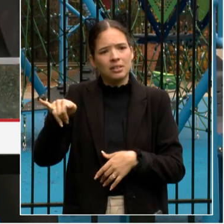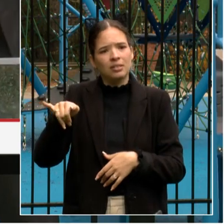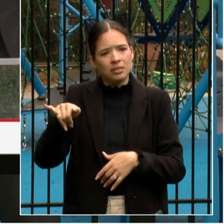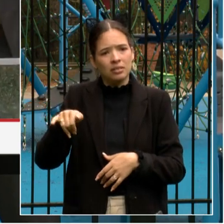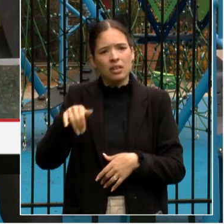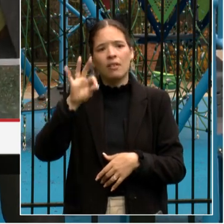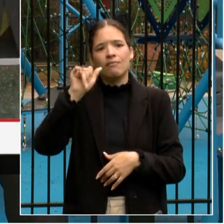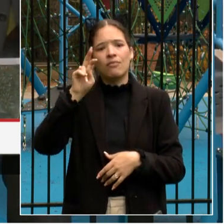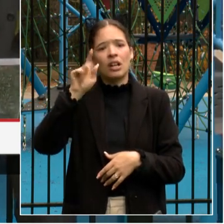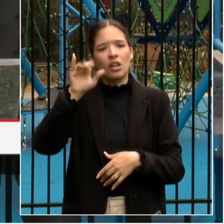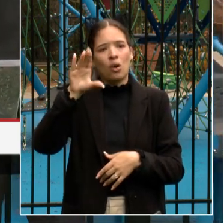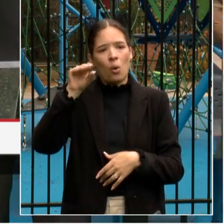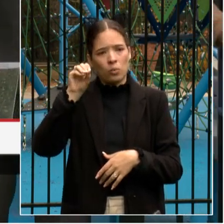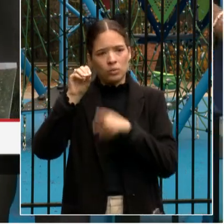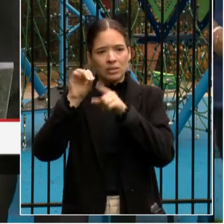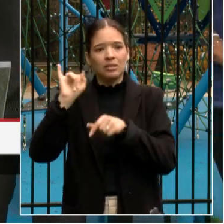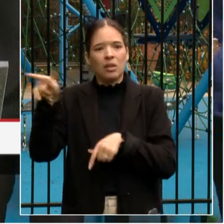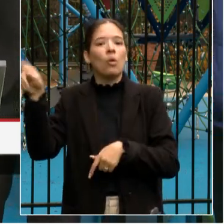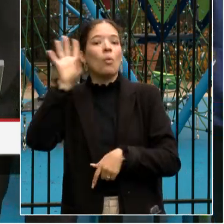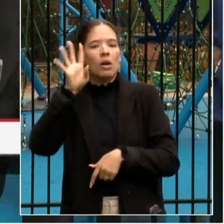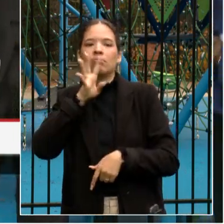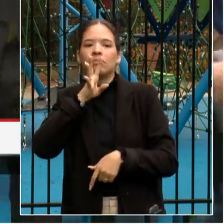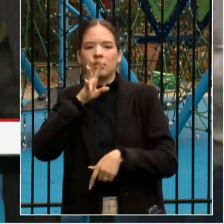So thank you, Francisco. Thank you.